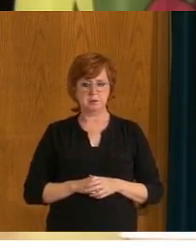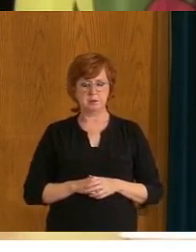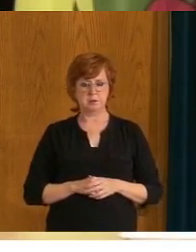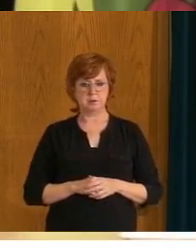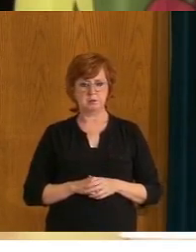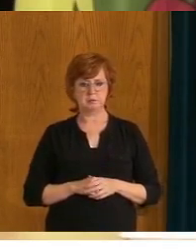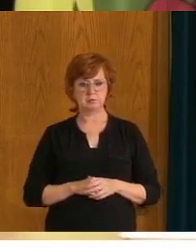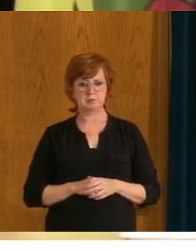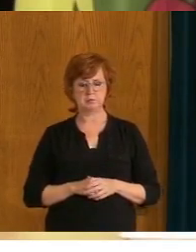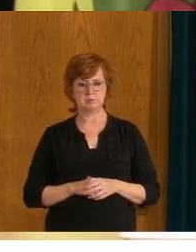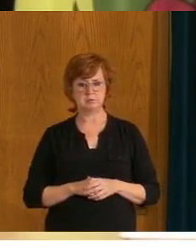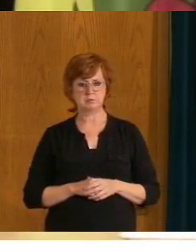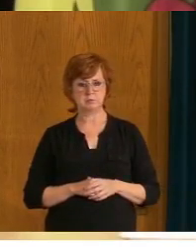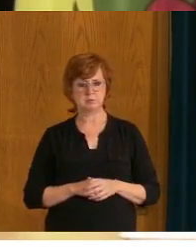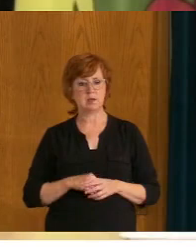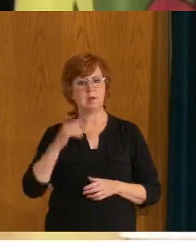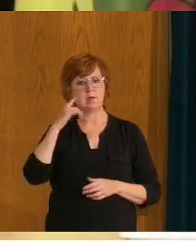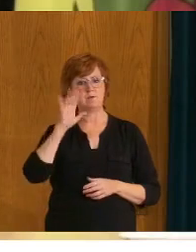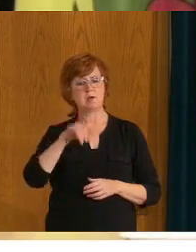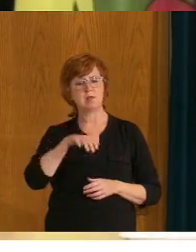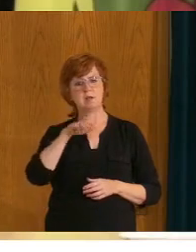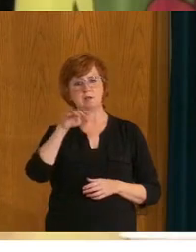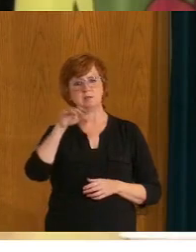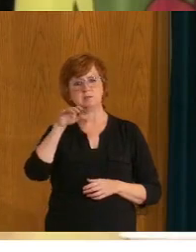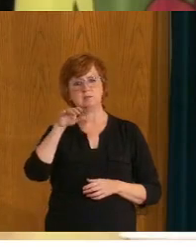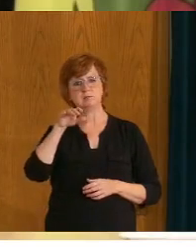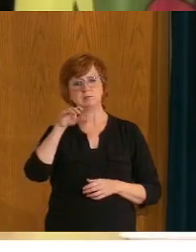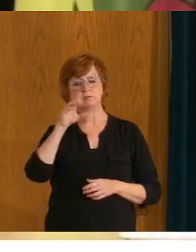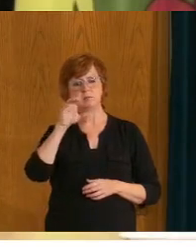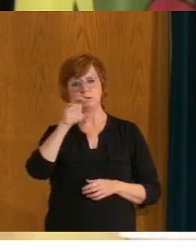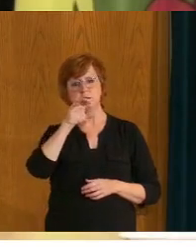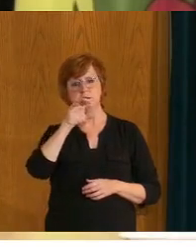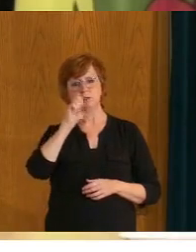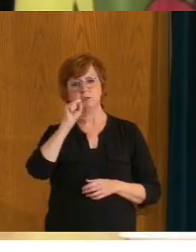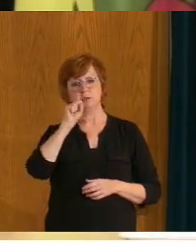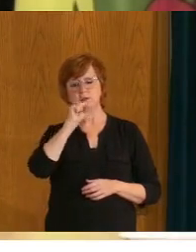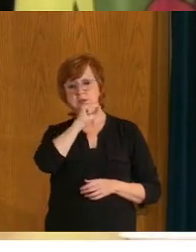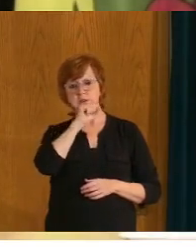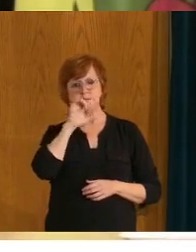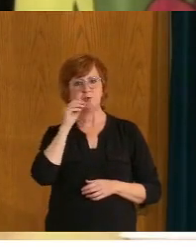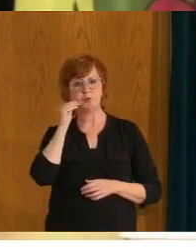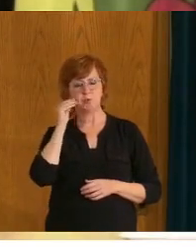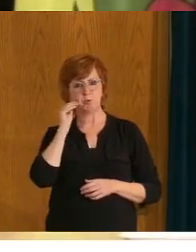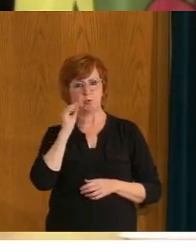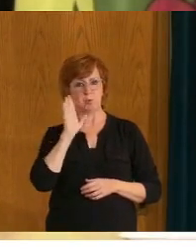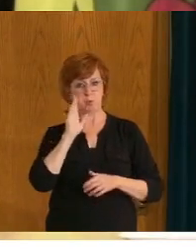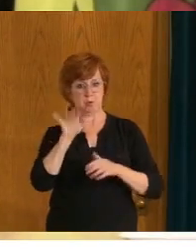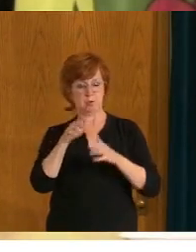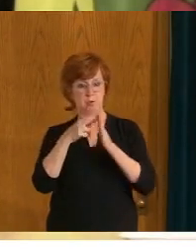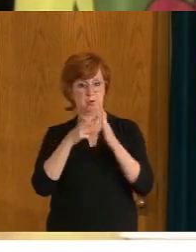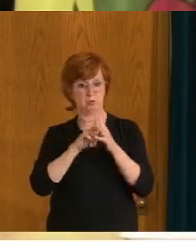like that outbreak, um, for seniors homes change as the province hits step three? Scott.